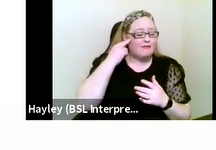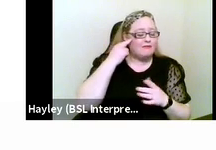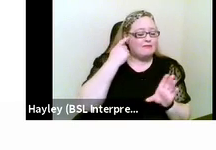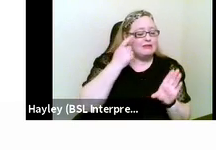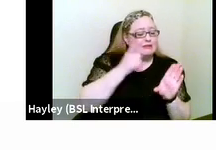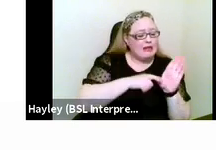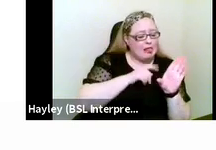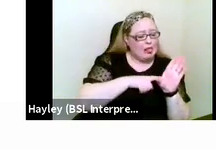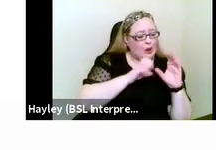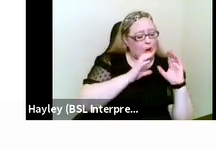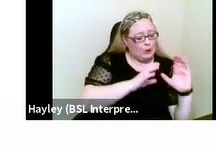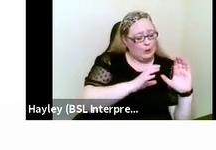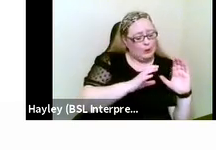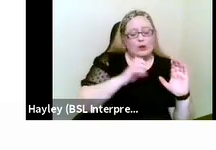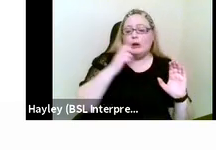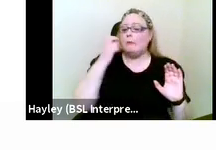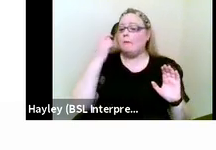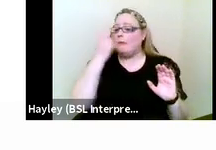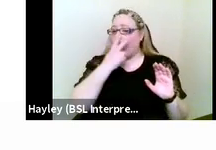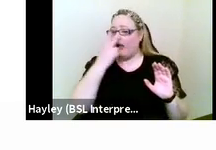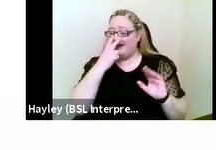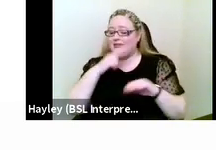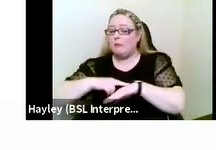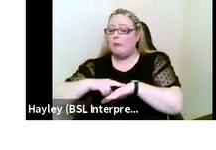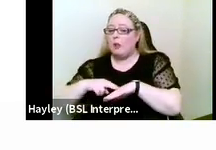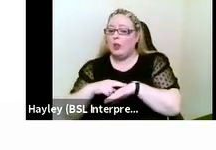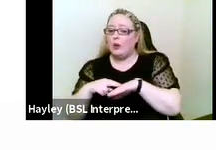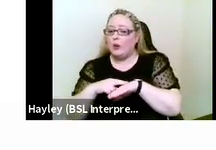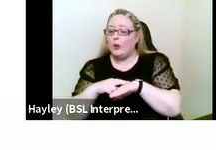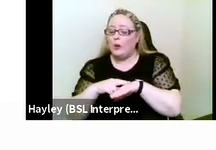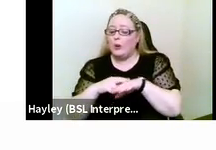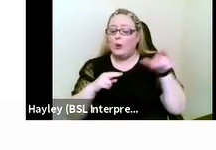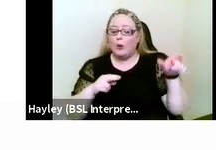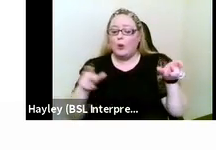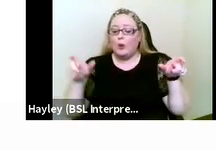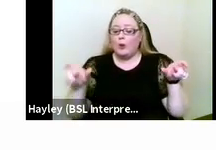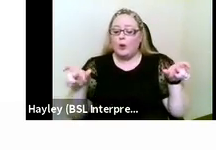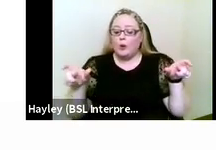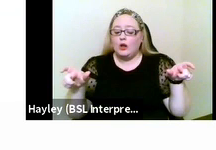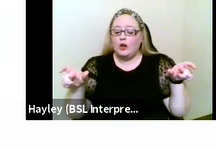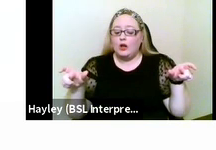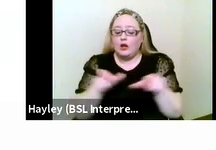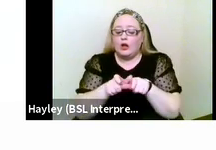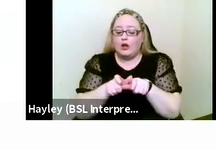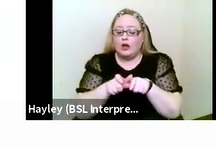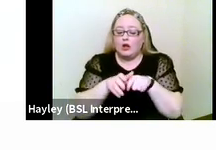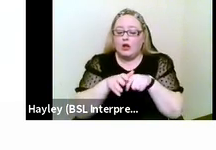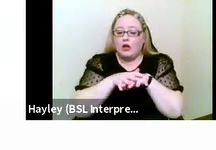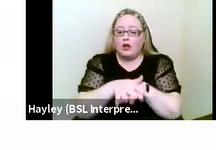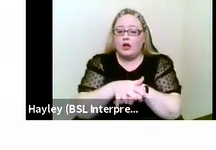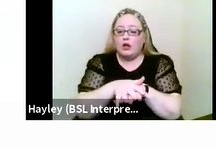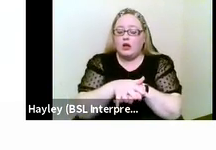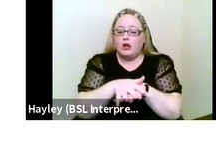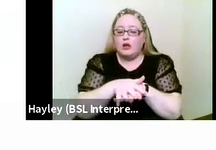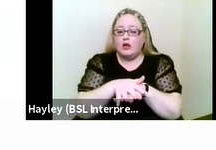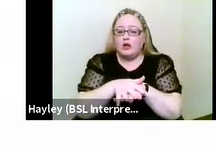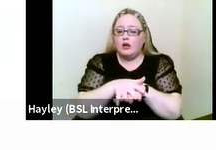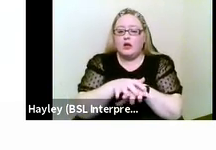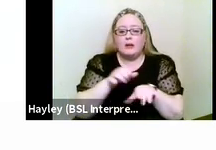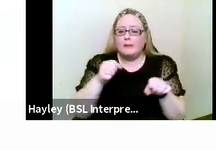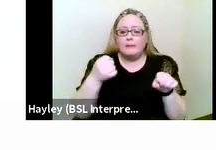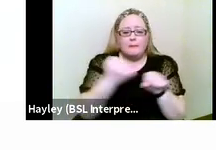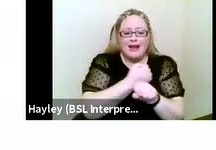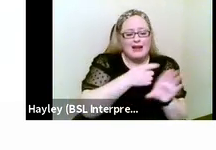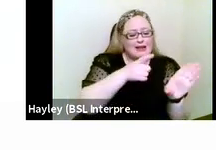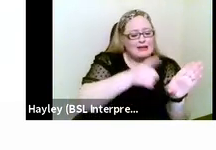and blindness is blue if you put them together you do not get yellow blue